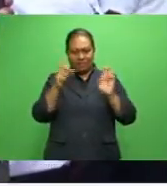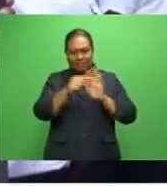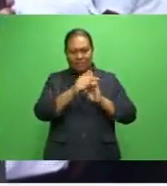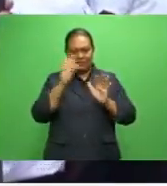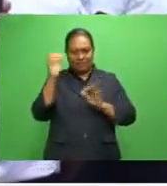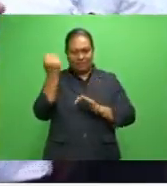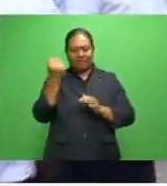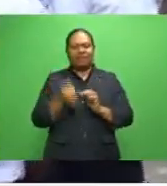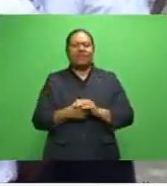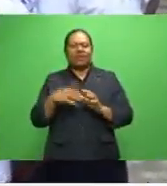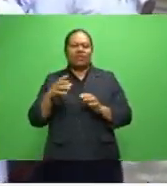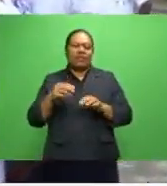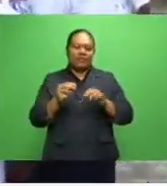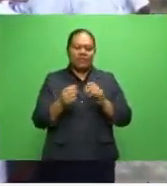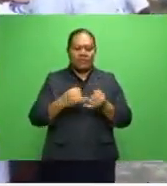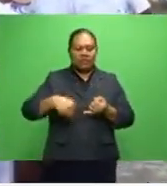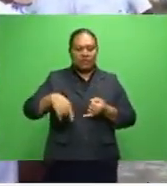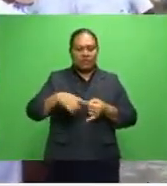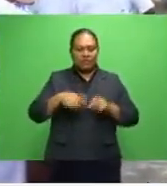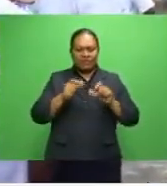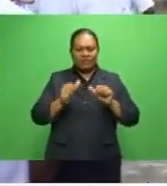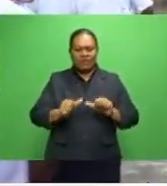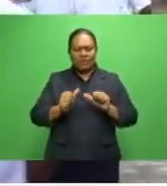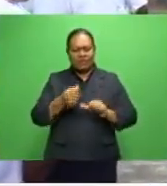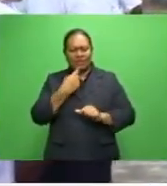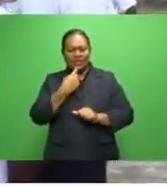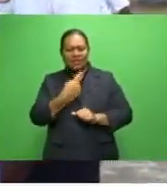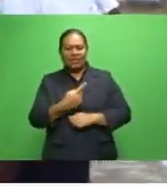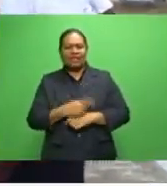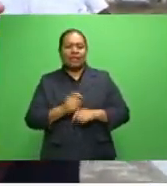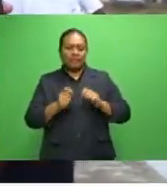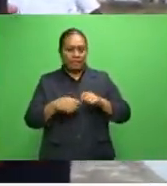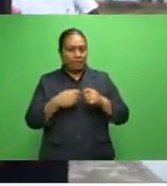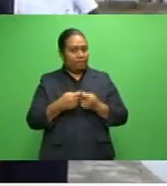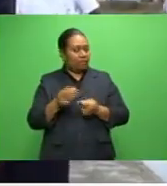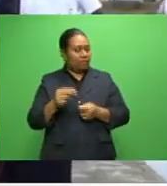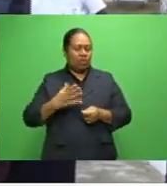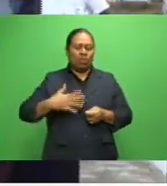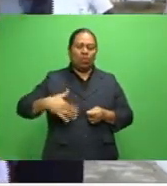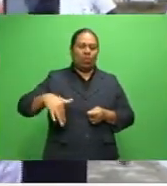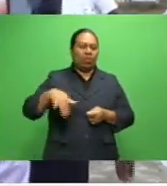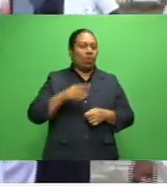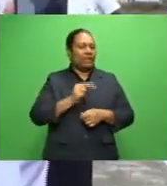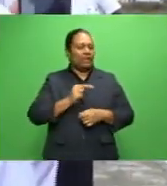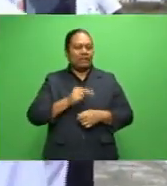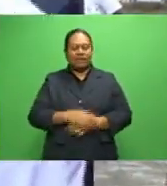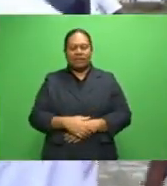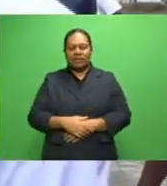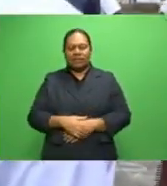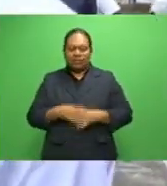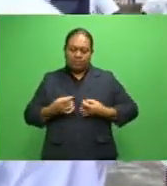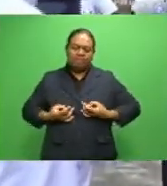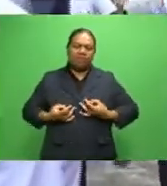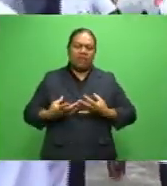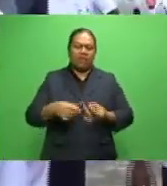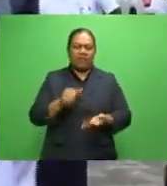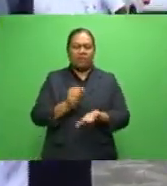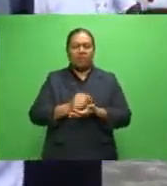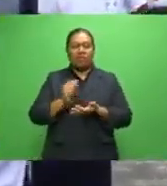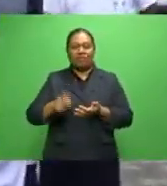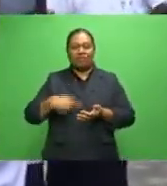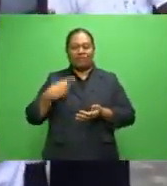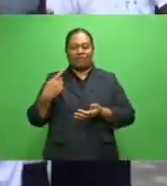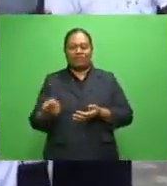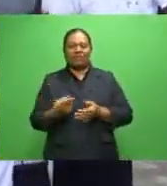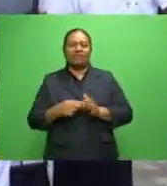-finals, Suva football president Ritesh Pratap says the team has done all that it needs to prepare for the clash against all-in-one